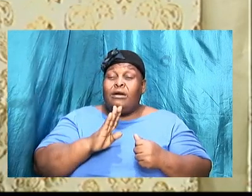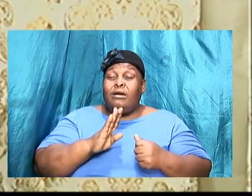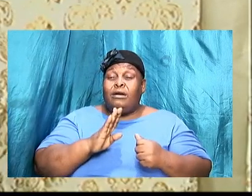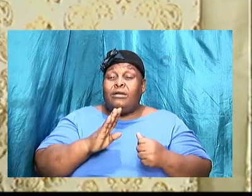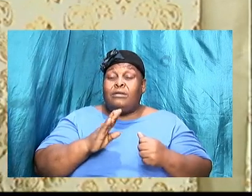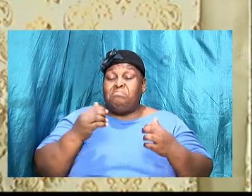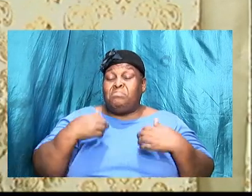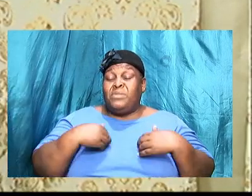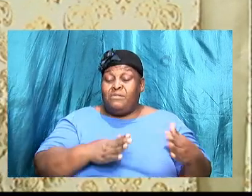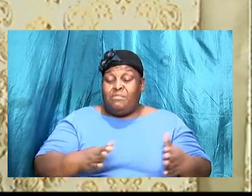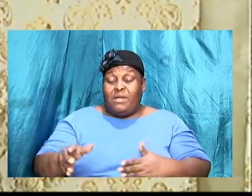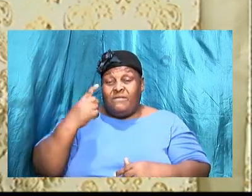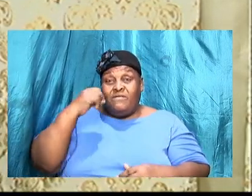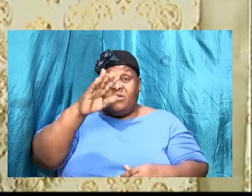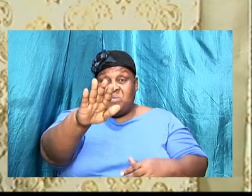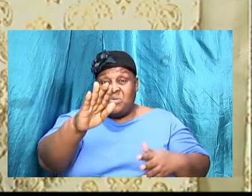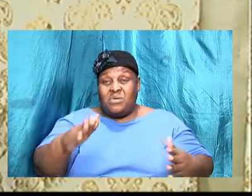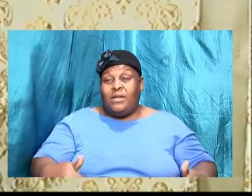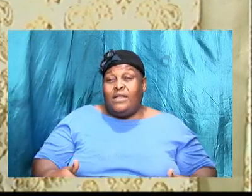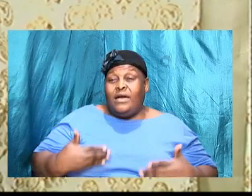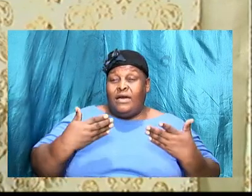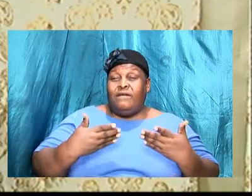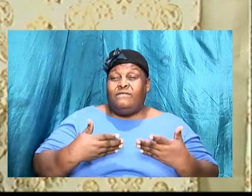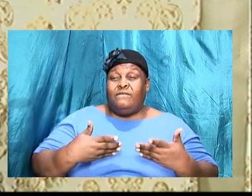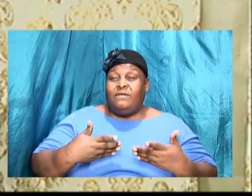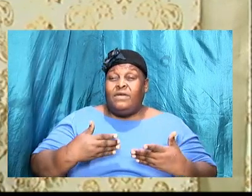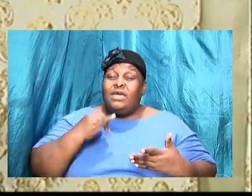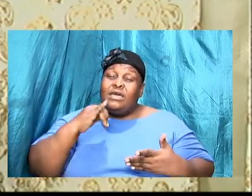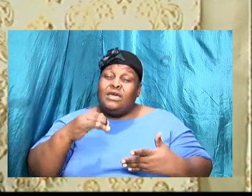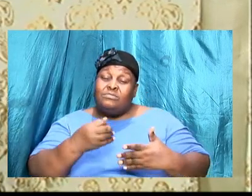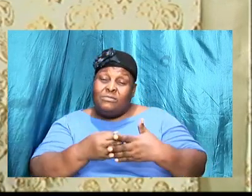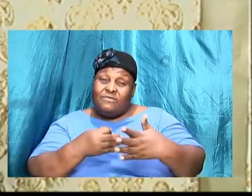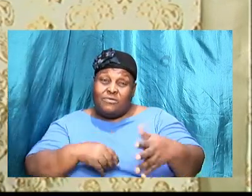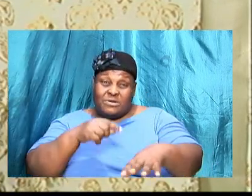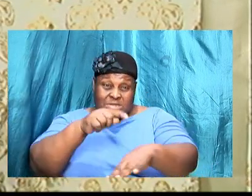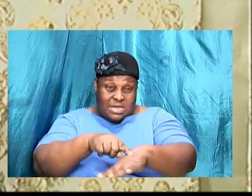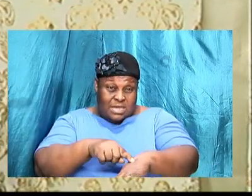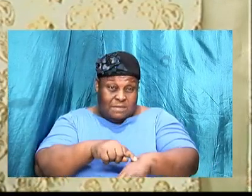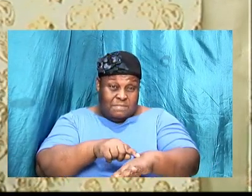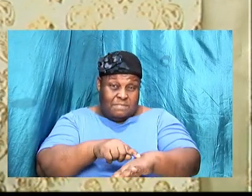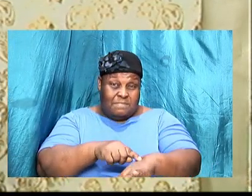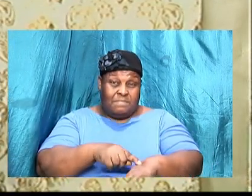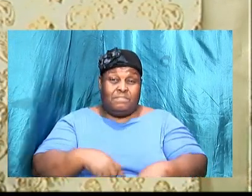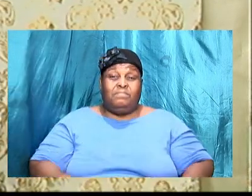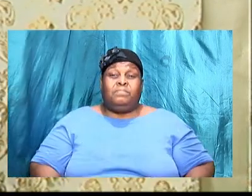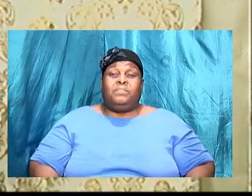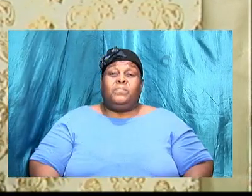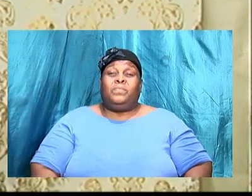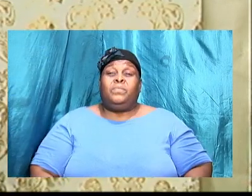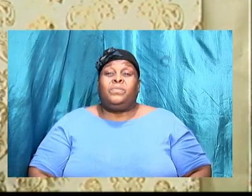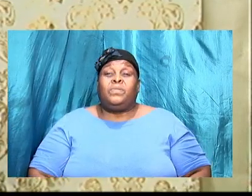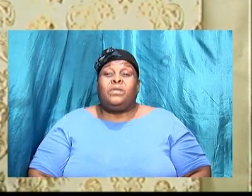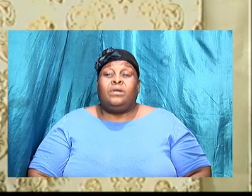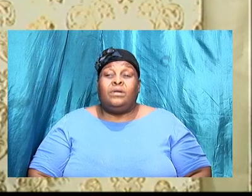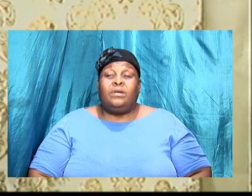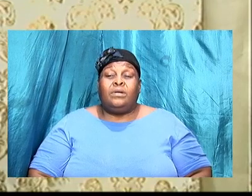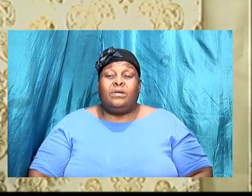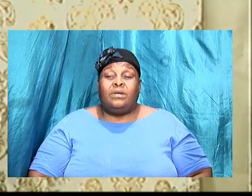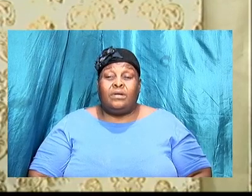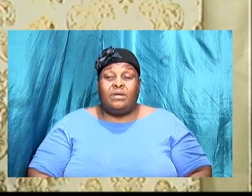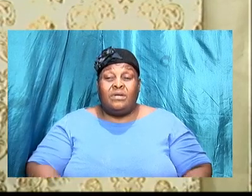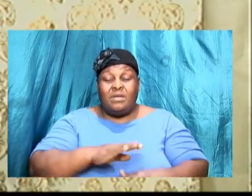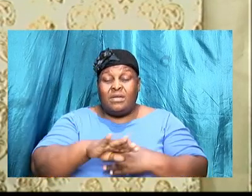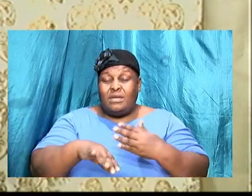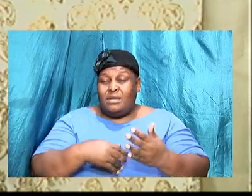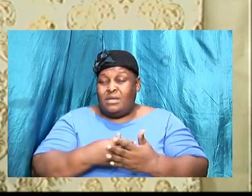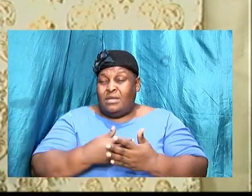plan that He has for your life is from before time began. Known to God, the Bible says, are all His